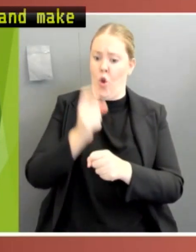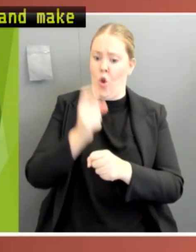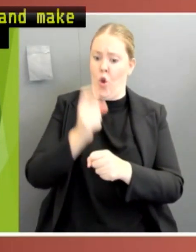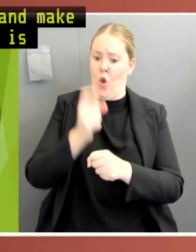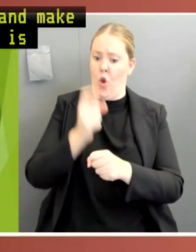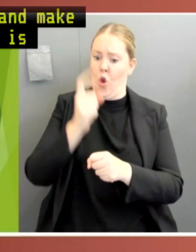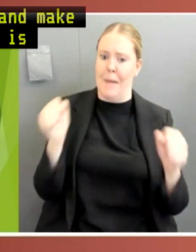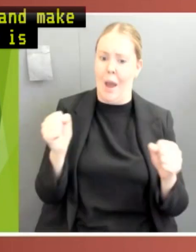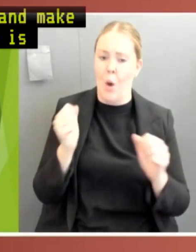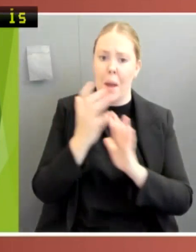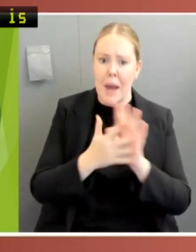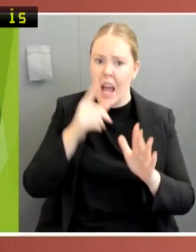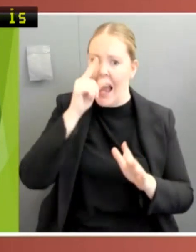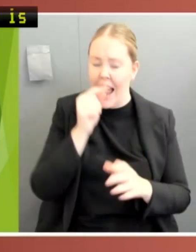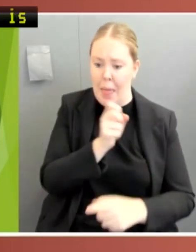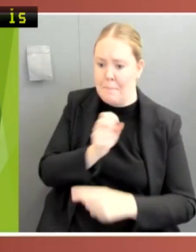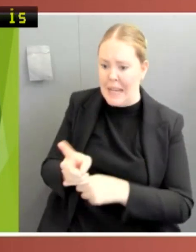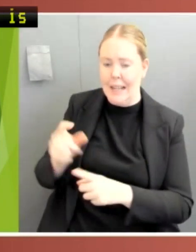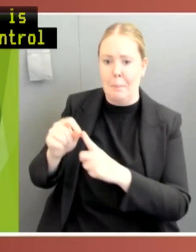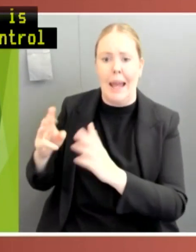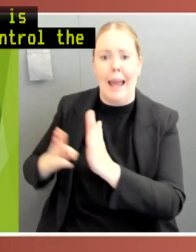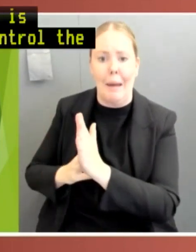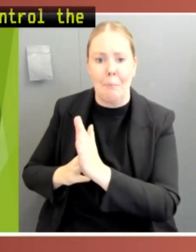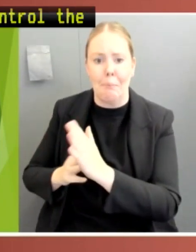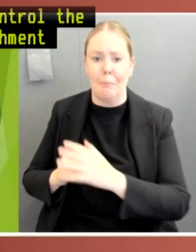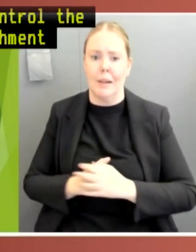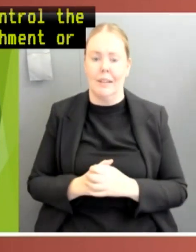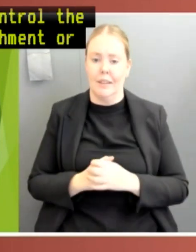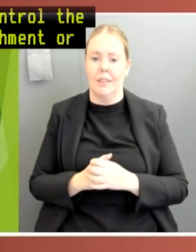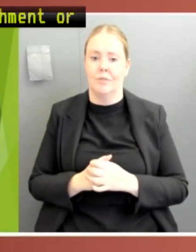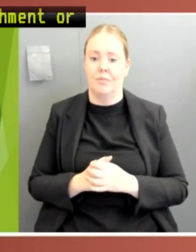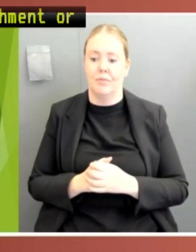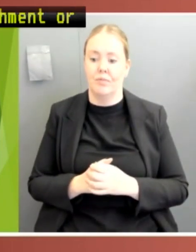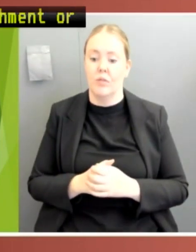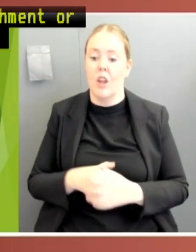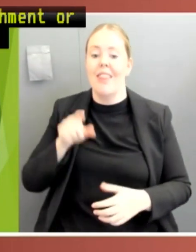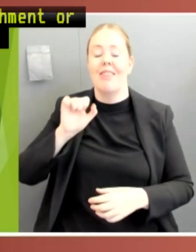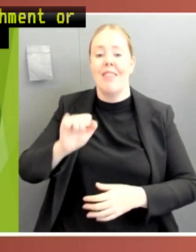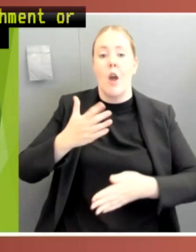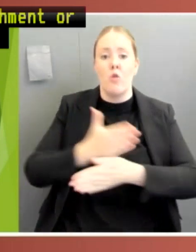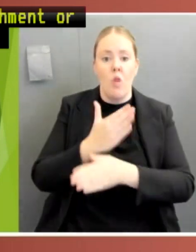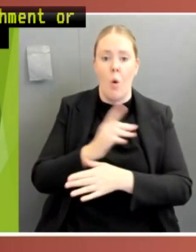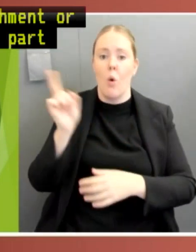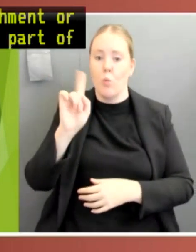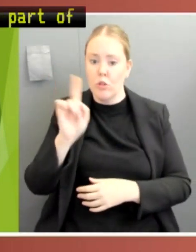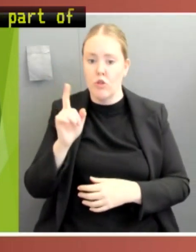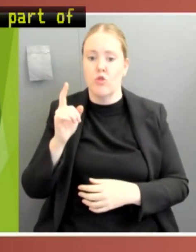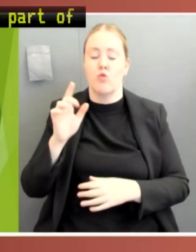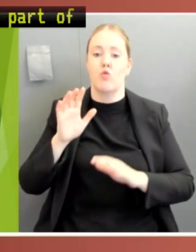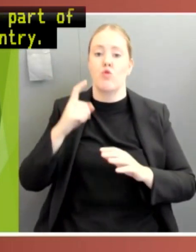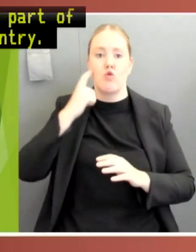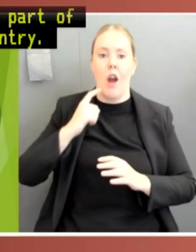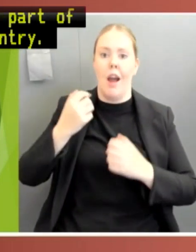emergence, establishment, or spread of disease into any part of Australia or any other country. This includes imposing restrictions on